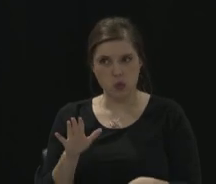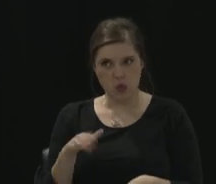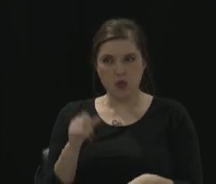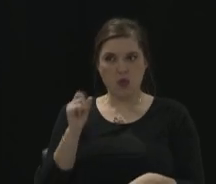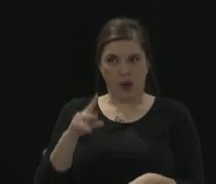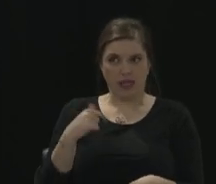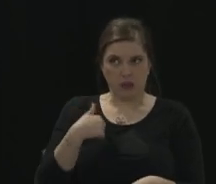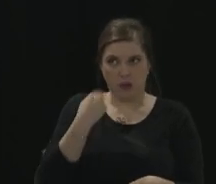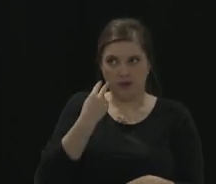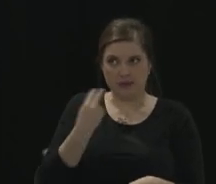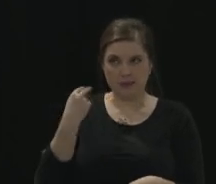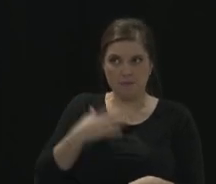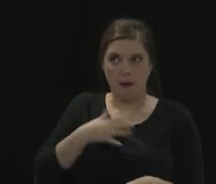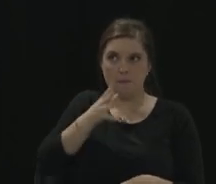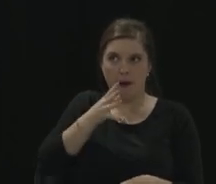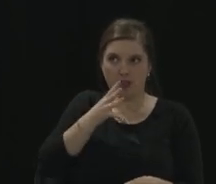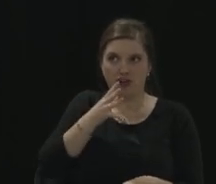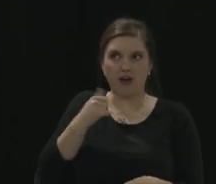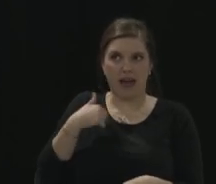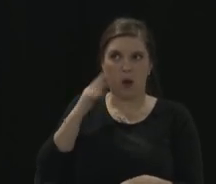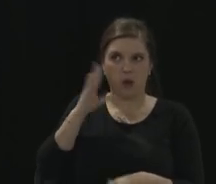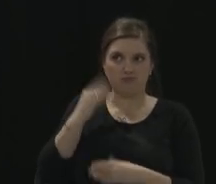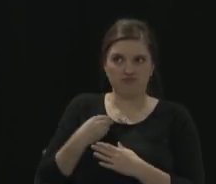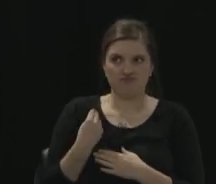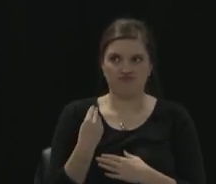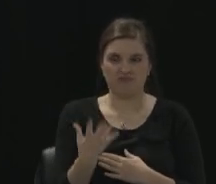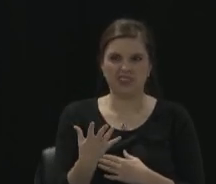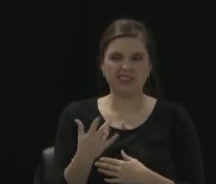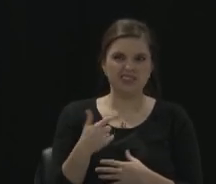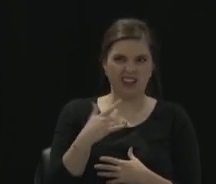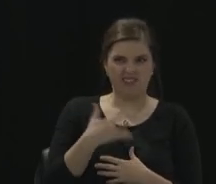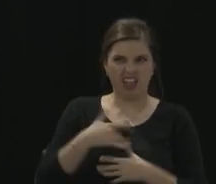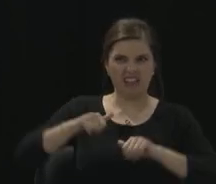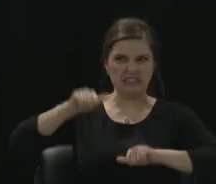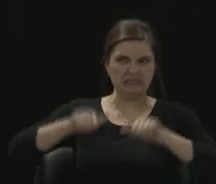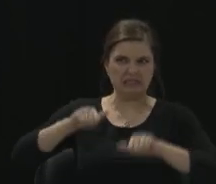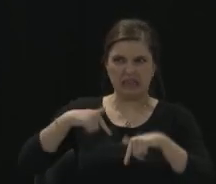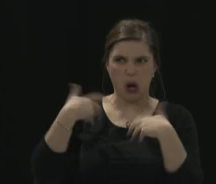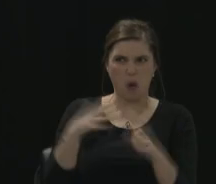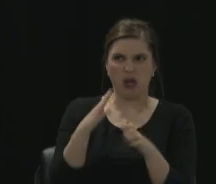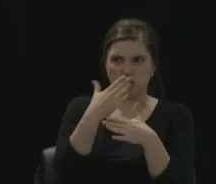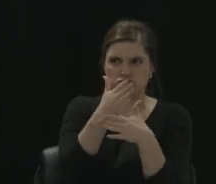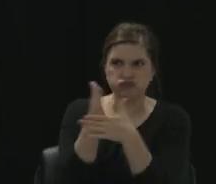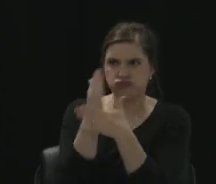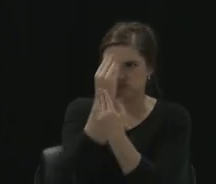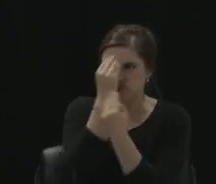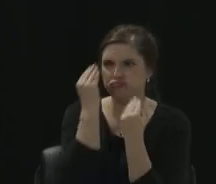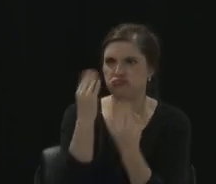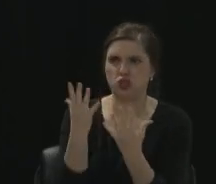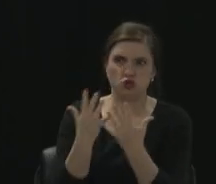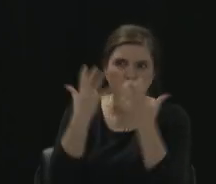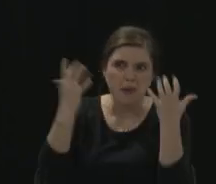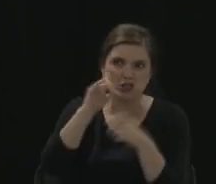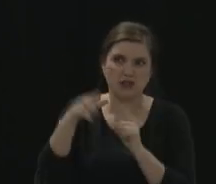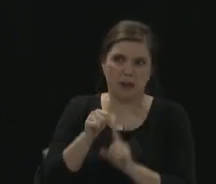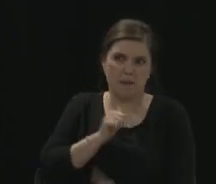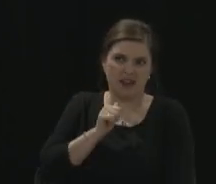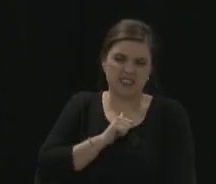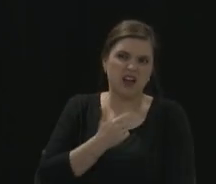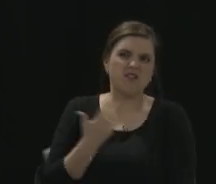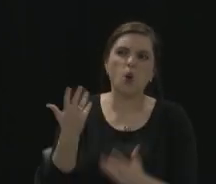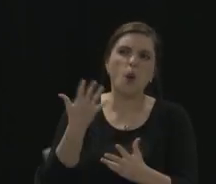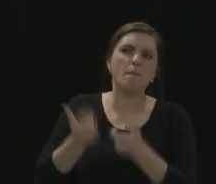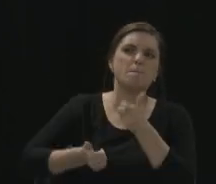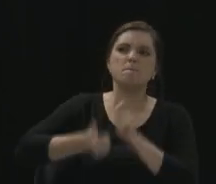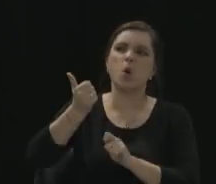and say, well, I'm not comfortable sharing too much information about myself. Is there one way that you feel might be the most secure for those people